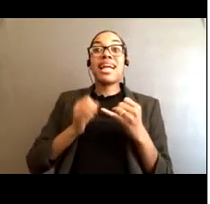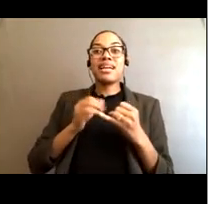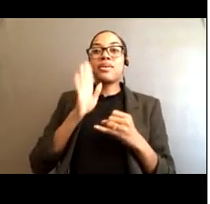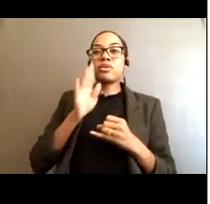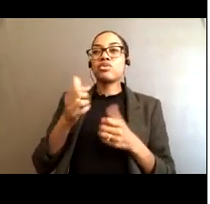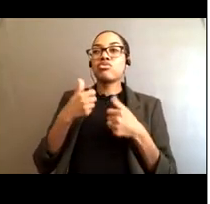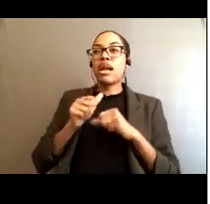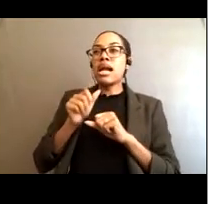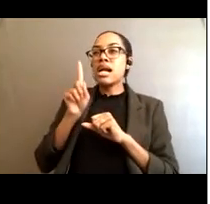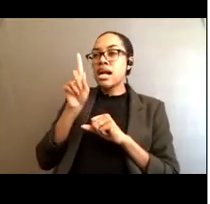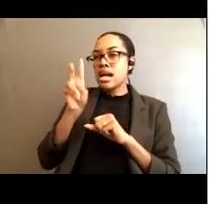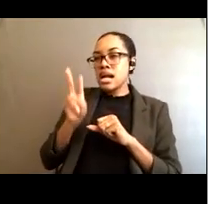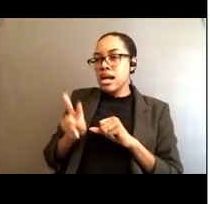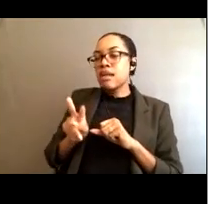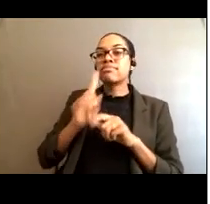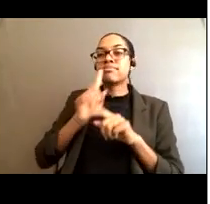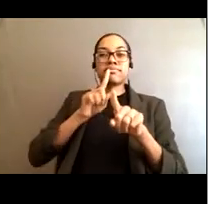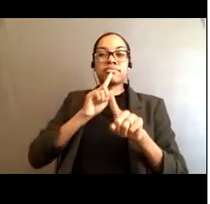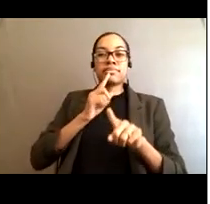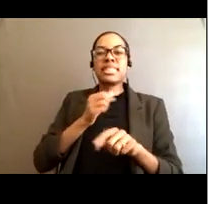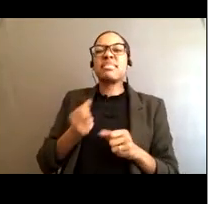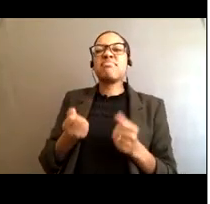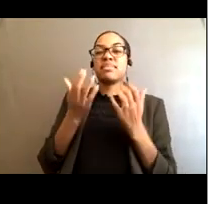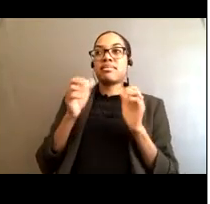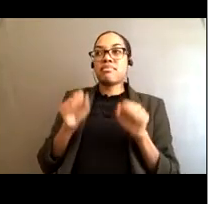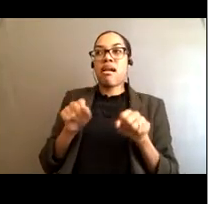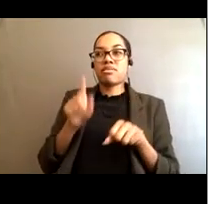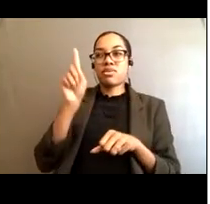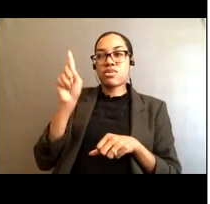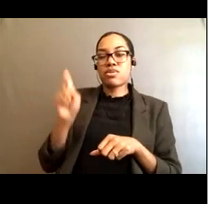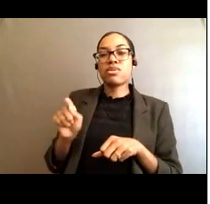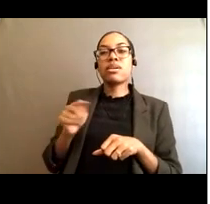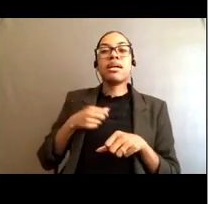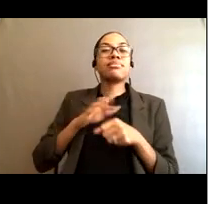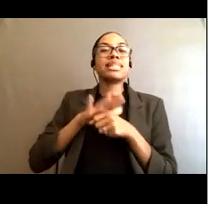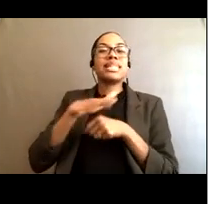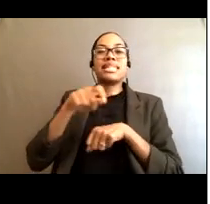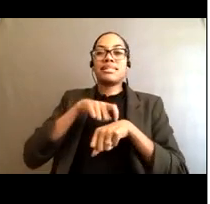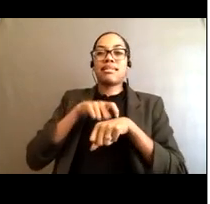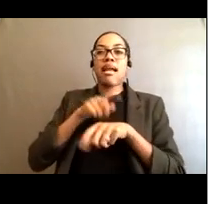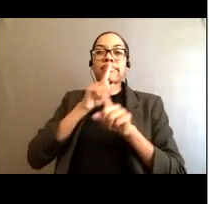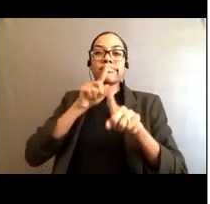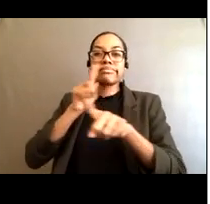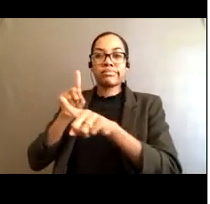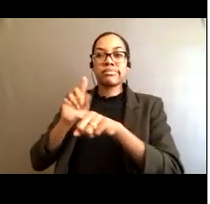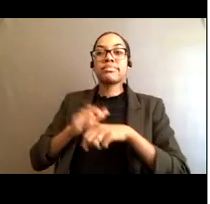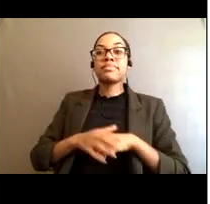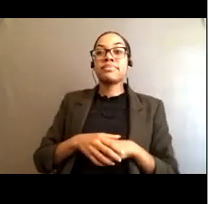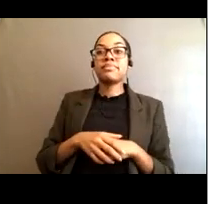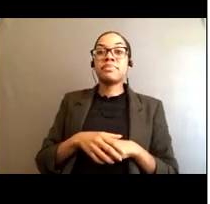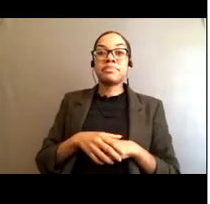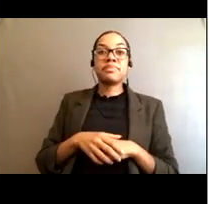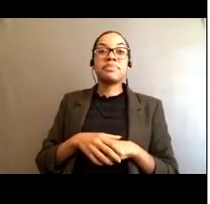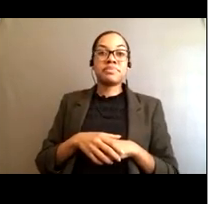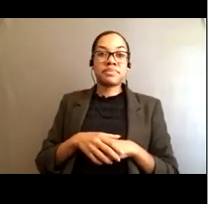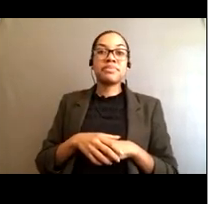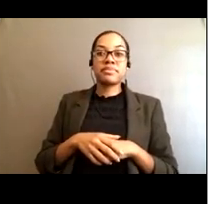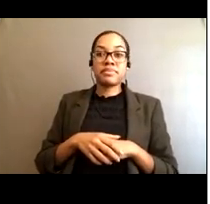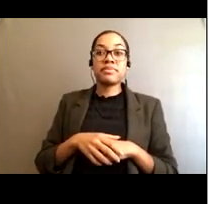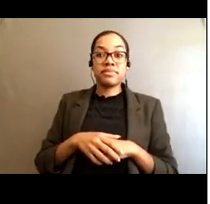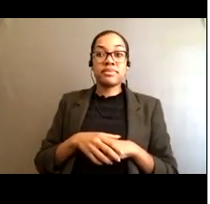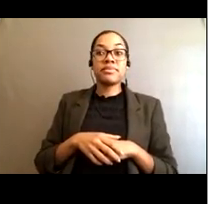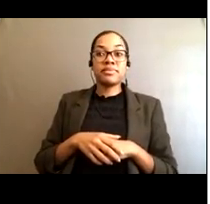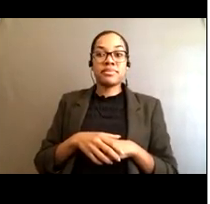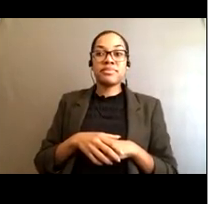can. We'll definitely give ample time for questions and answers. If that column with your